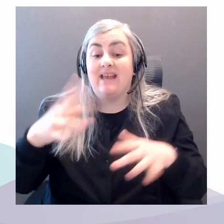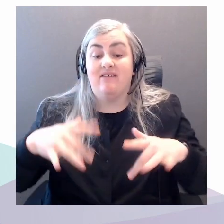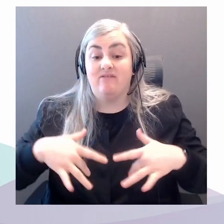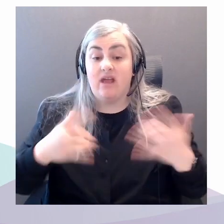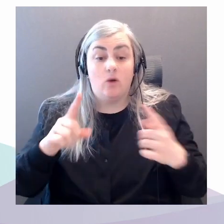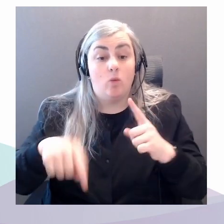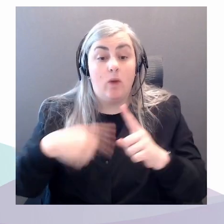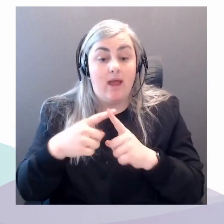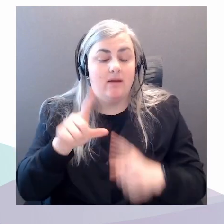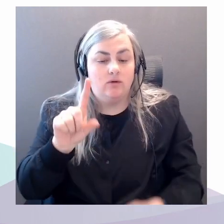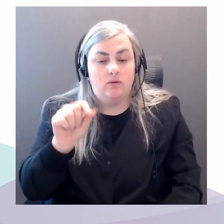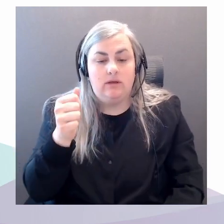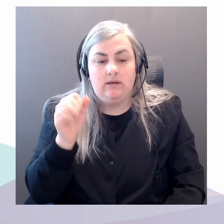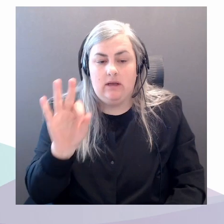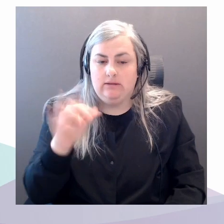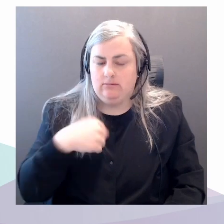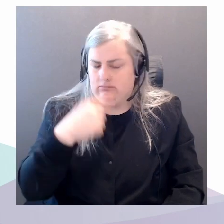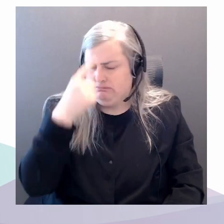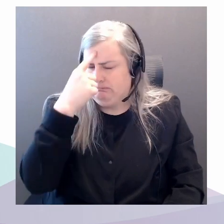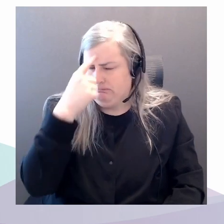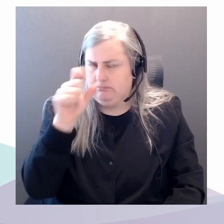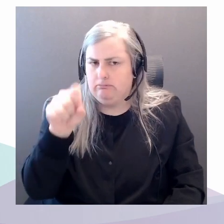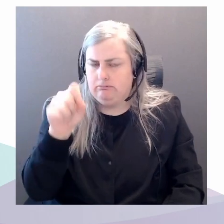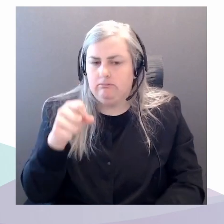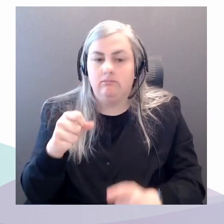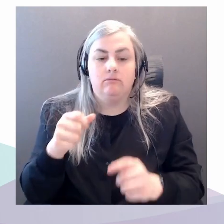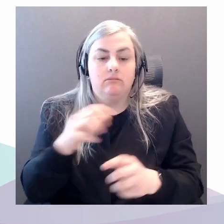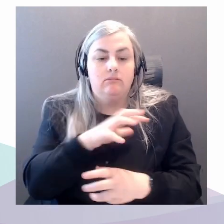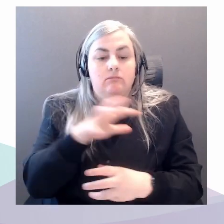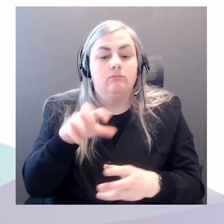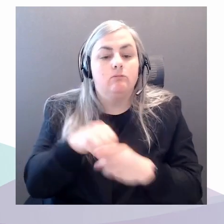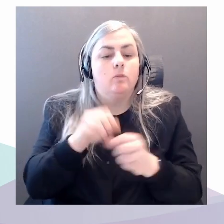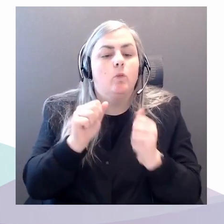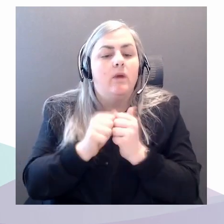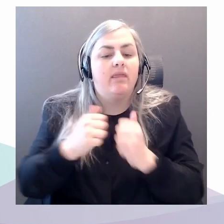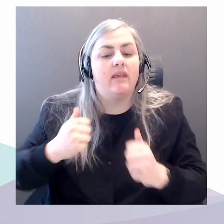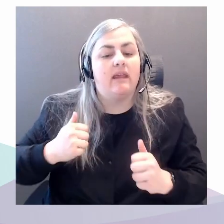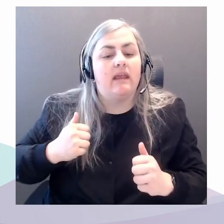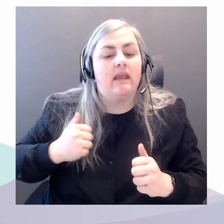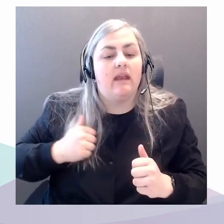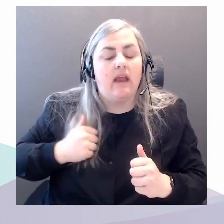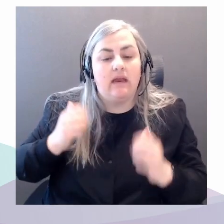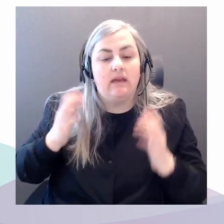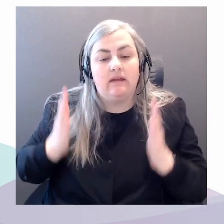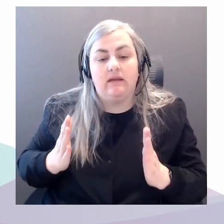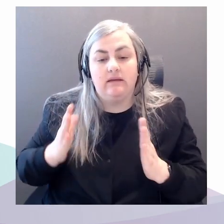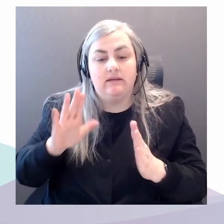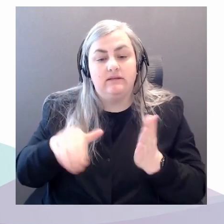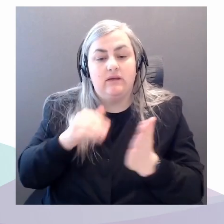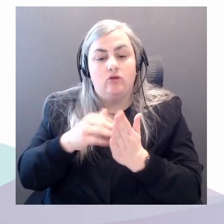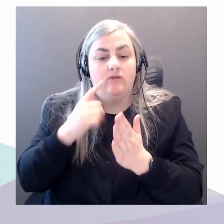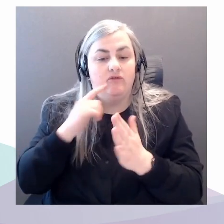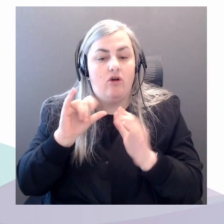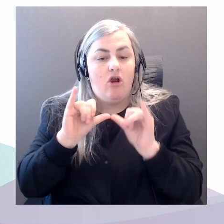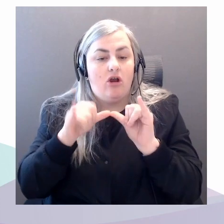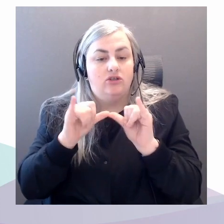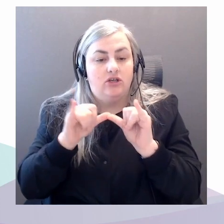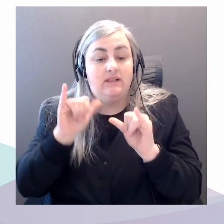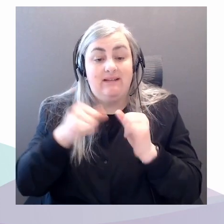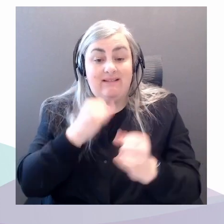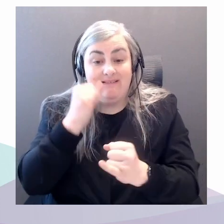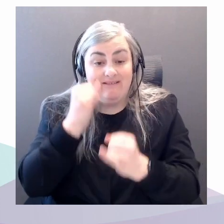Canadian Centre for Architecture in Montreal, I think the final number, Sheena, was 70 people we brought together.